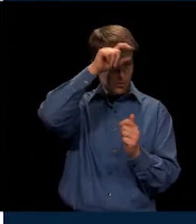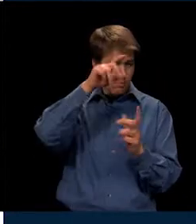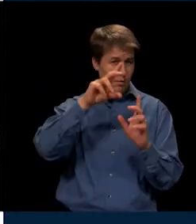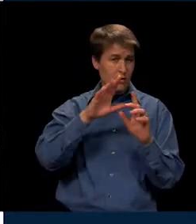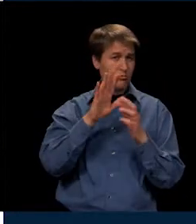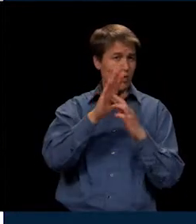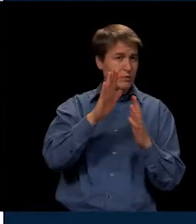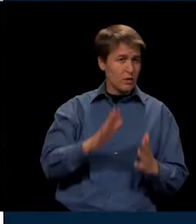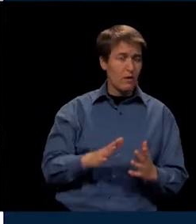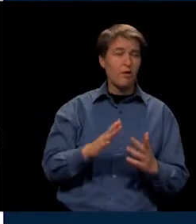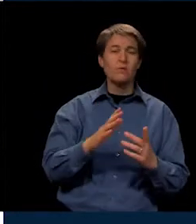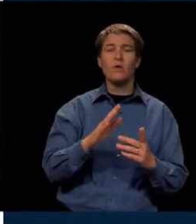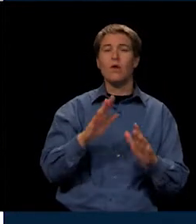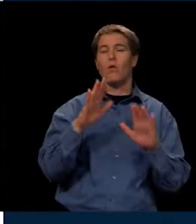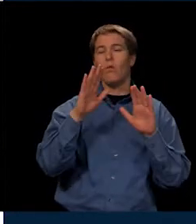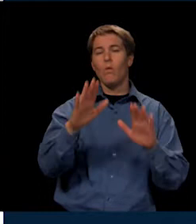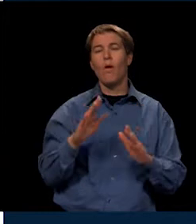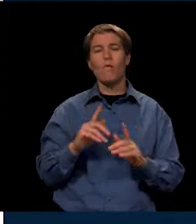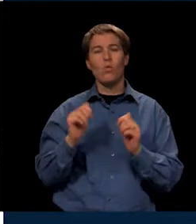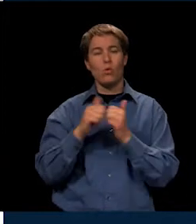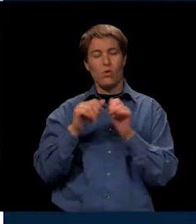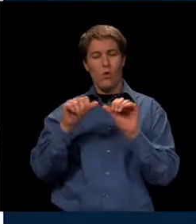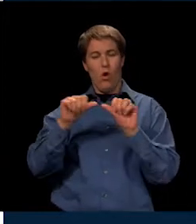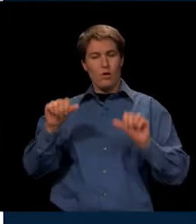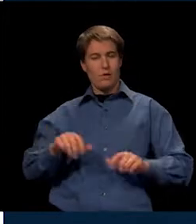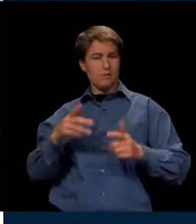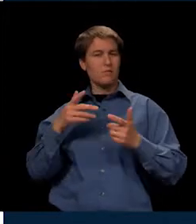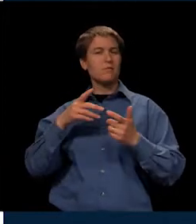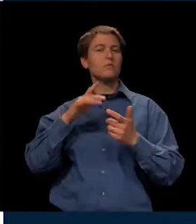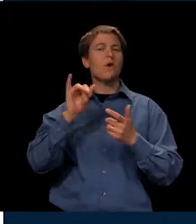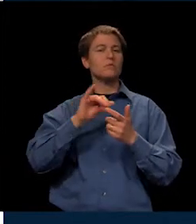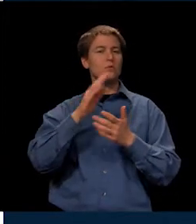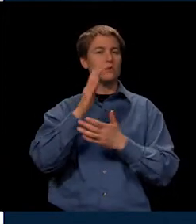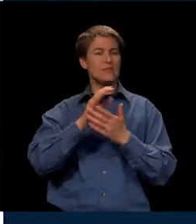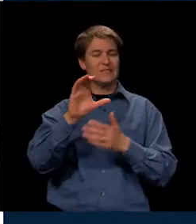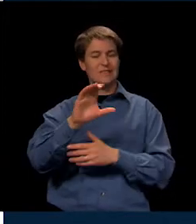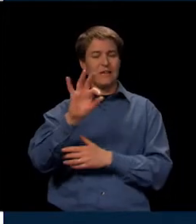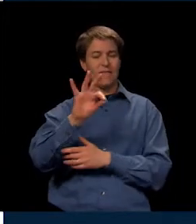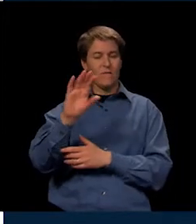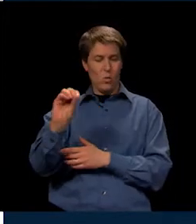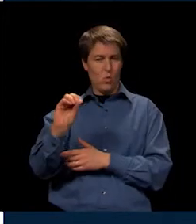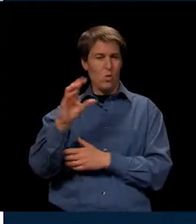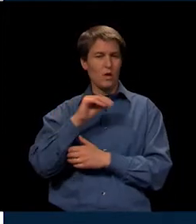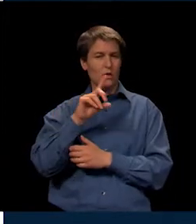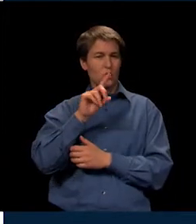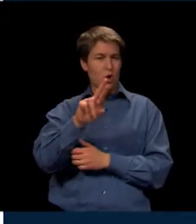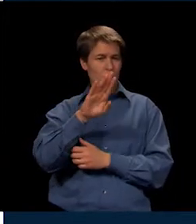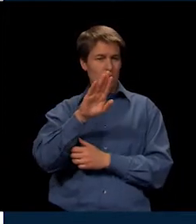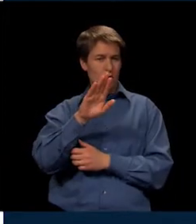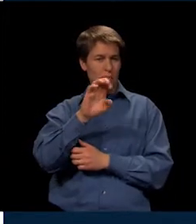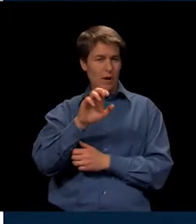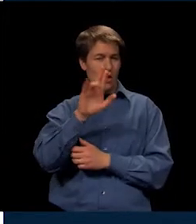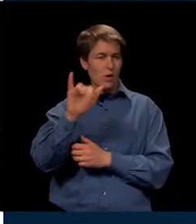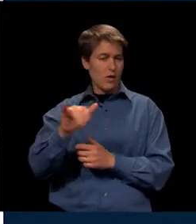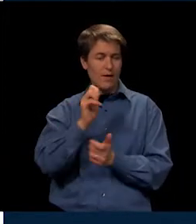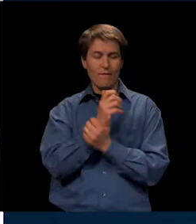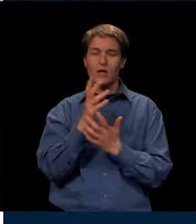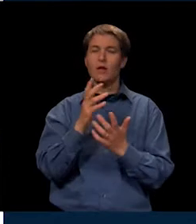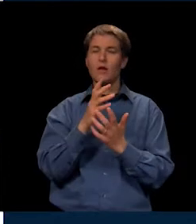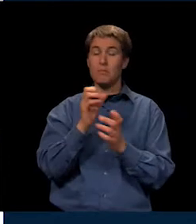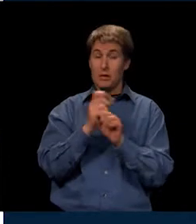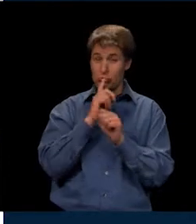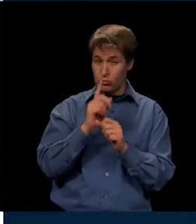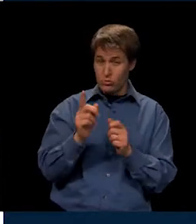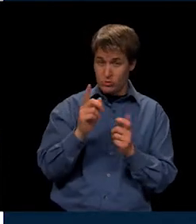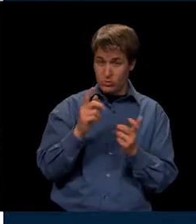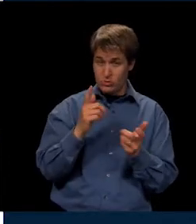and that was great with the architects and our CFO and Dr. Berry and Greg Thomason to make sure are there things that